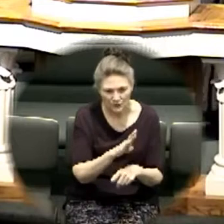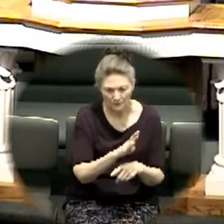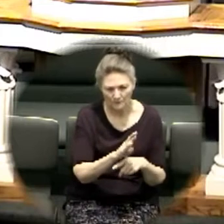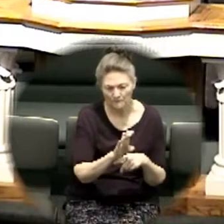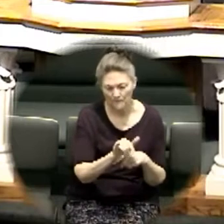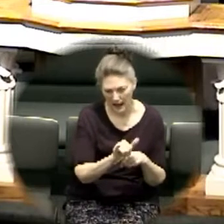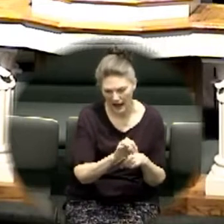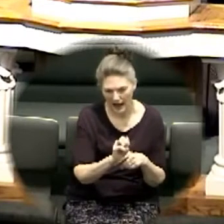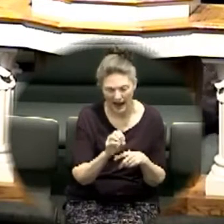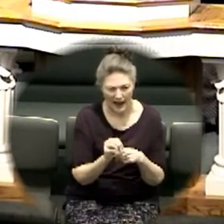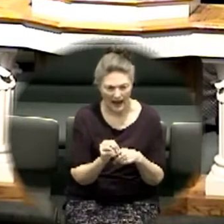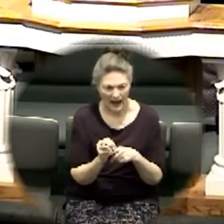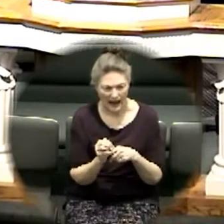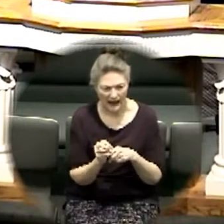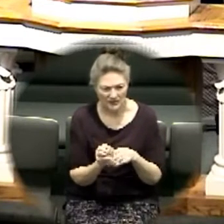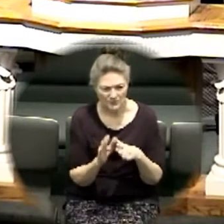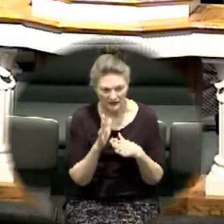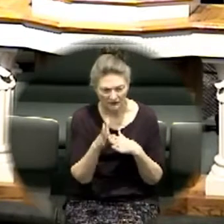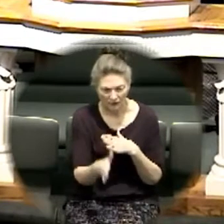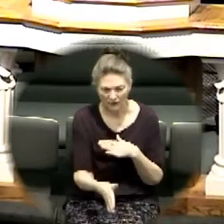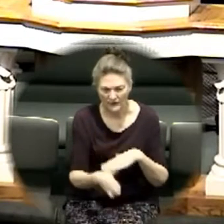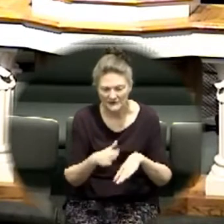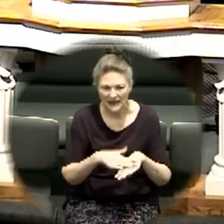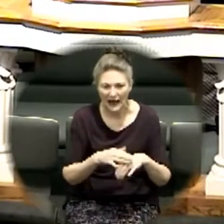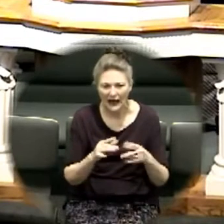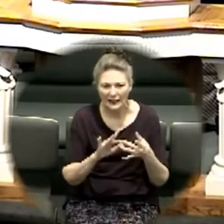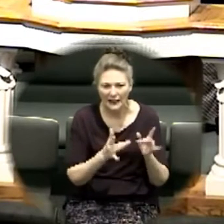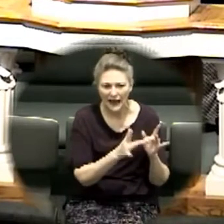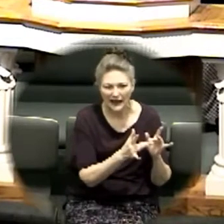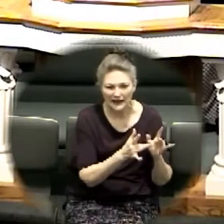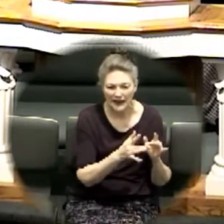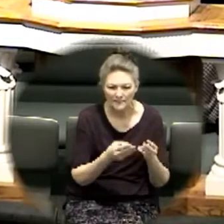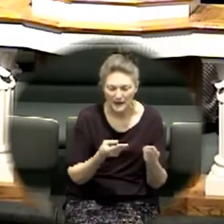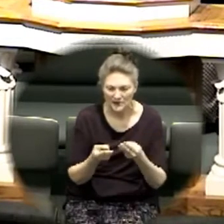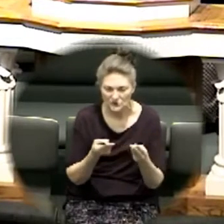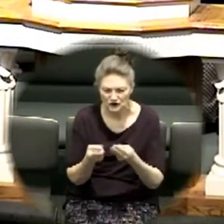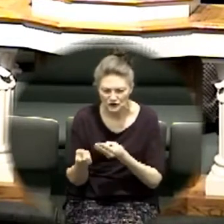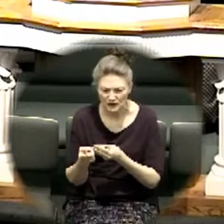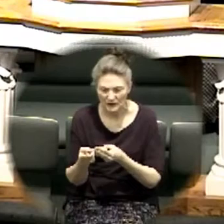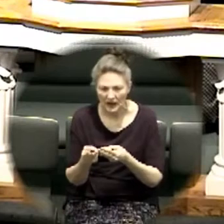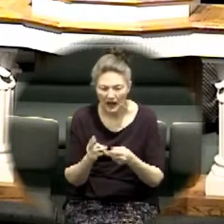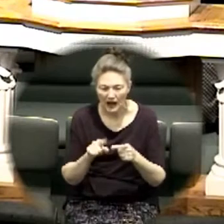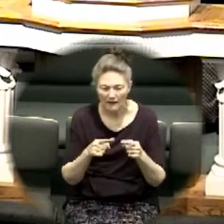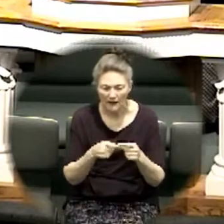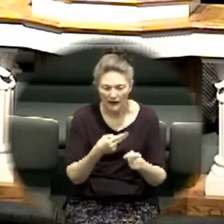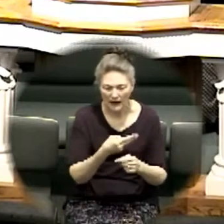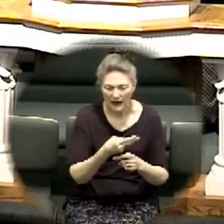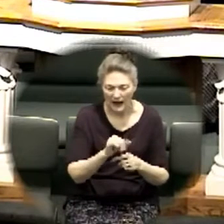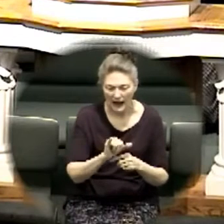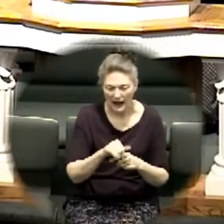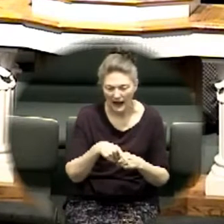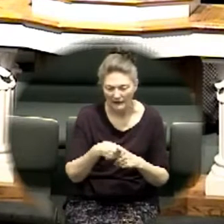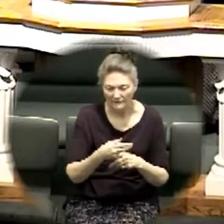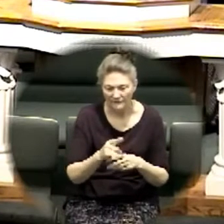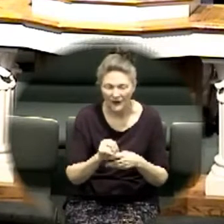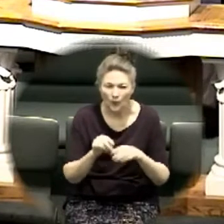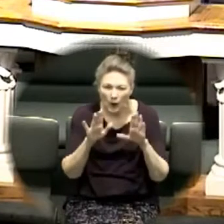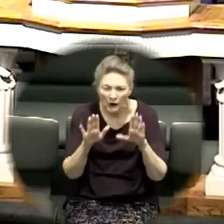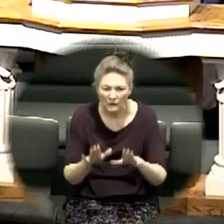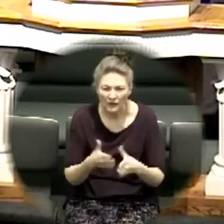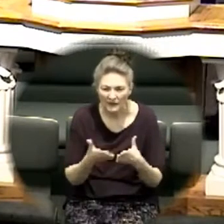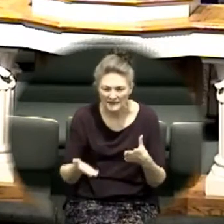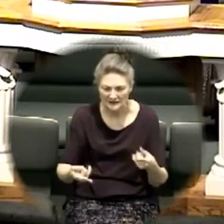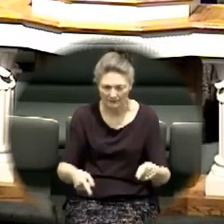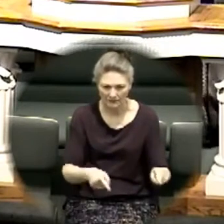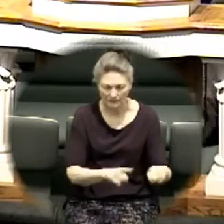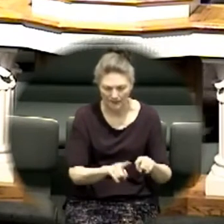online ministry i've been hearing great things about hyphen and all that's happening online but what i want to tell you is that god has a